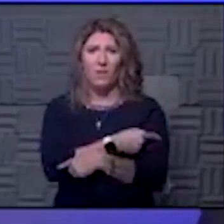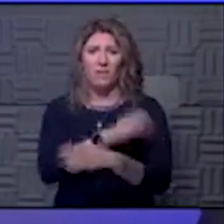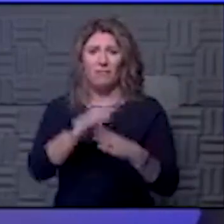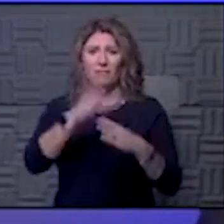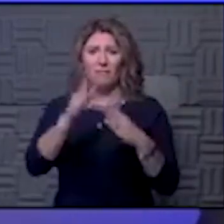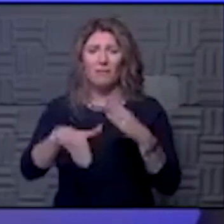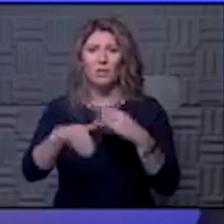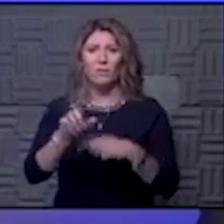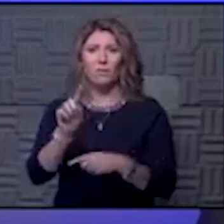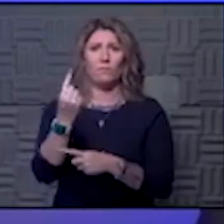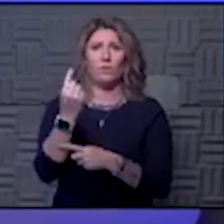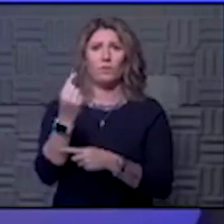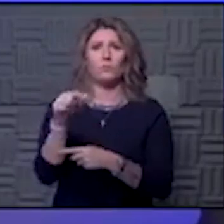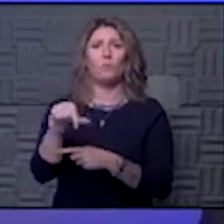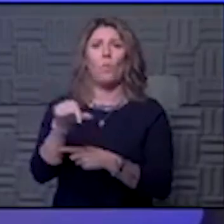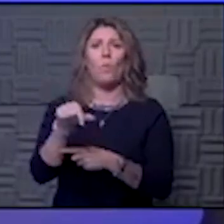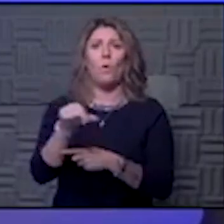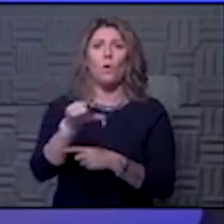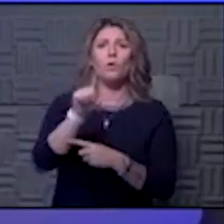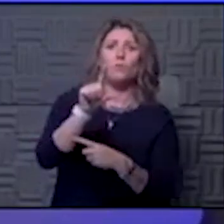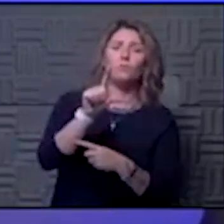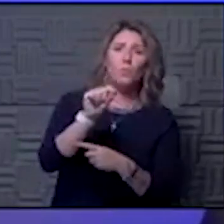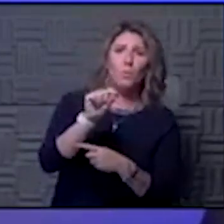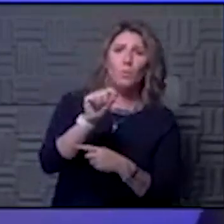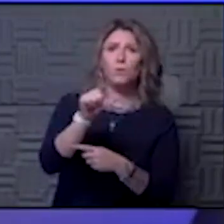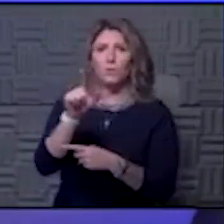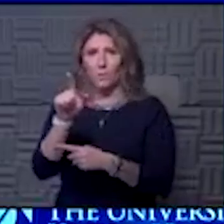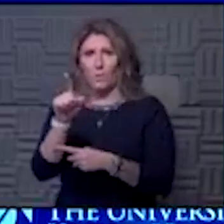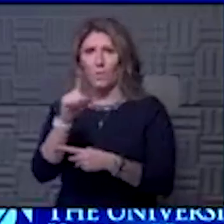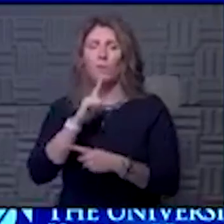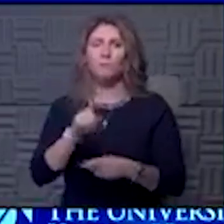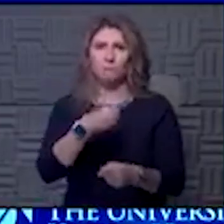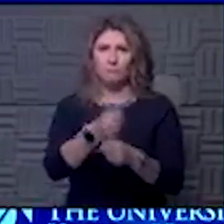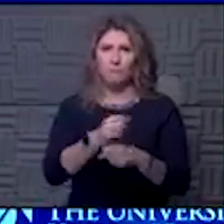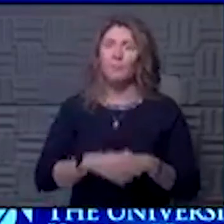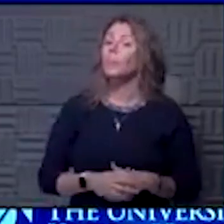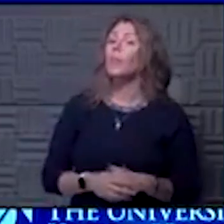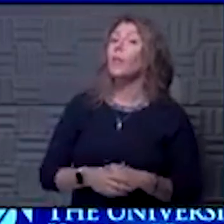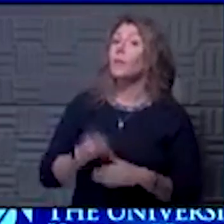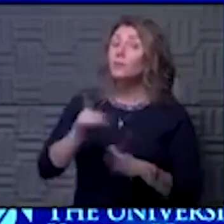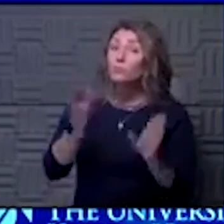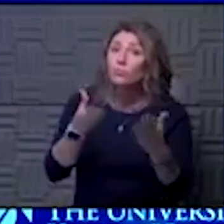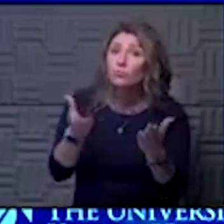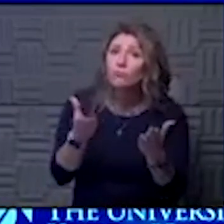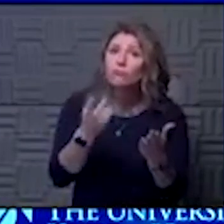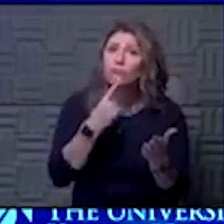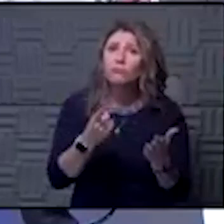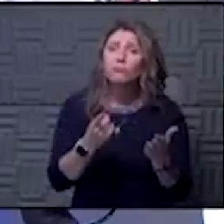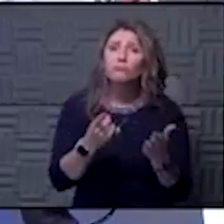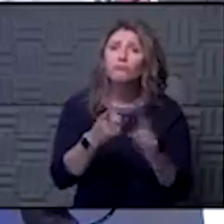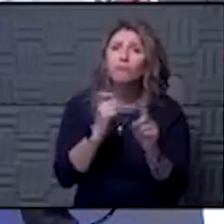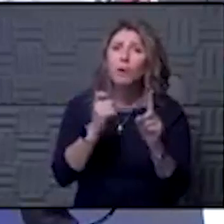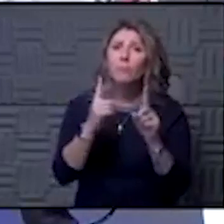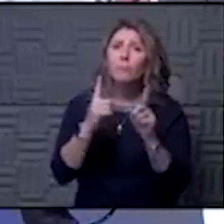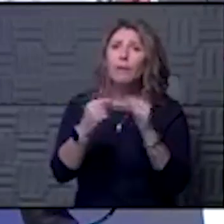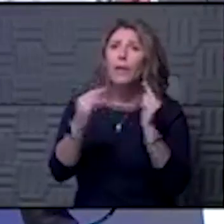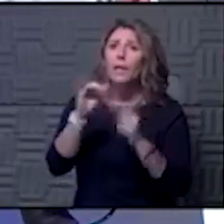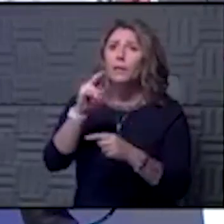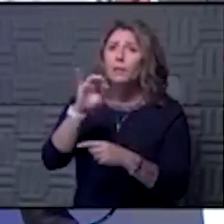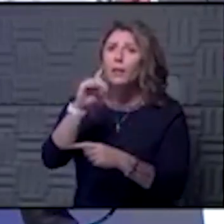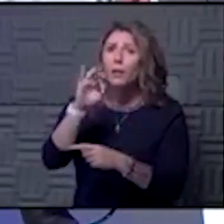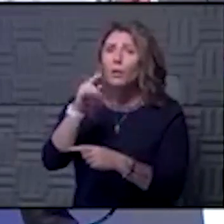quarter of 2021. Dr. Stolte, are you encouraged by the direction of the monoclonal antibody research and